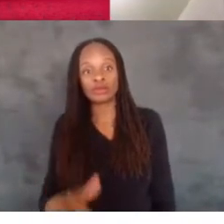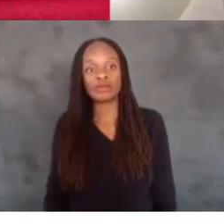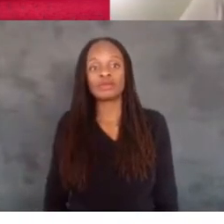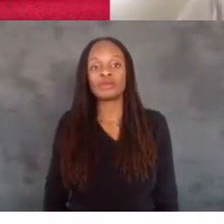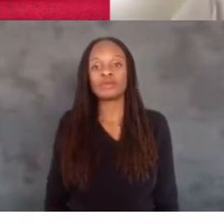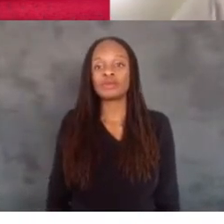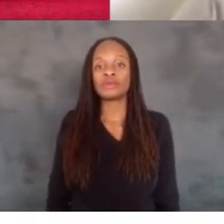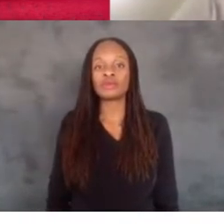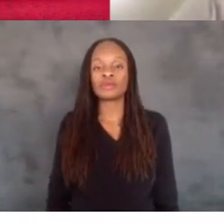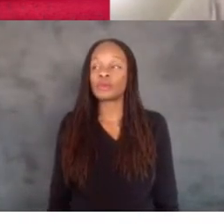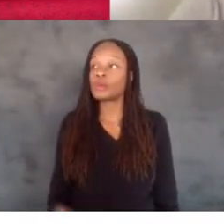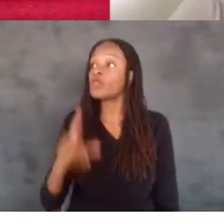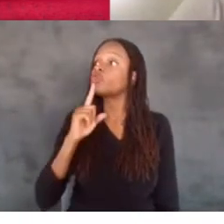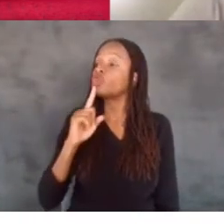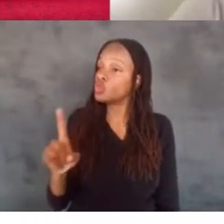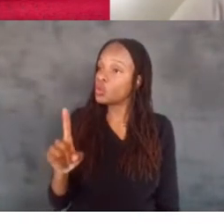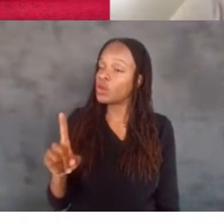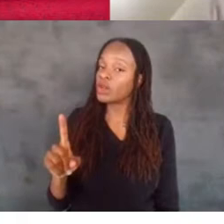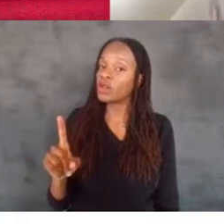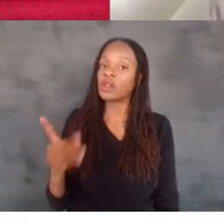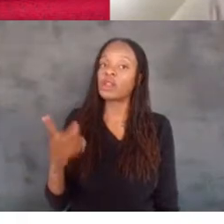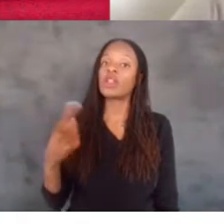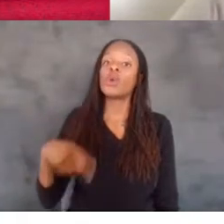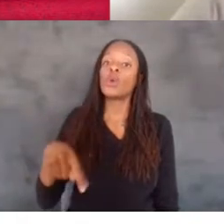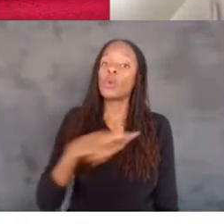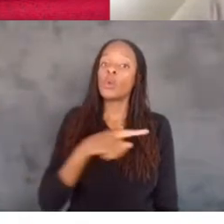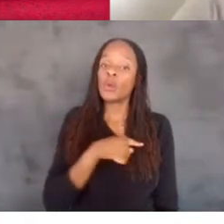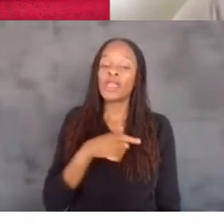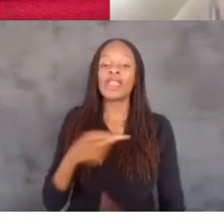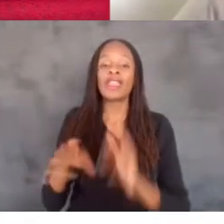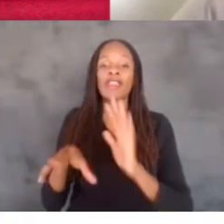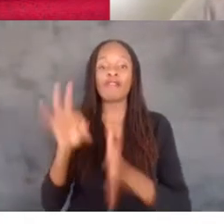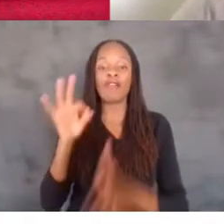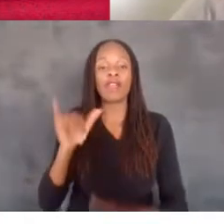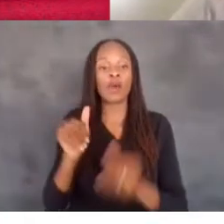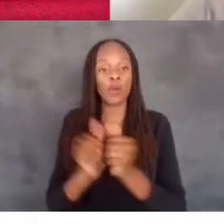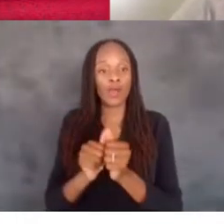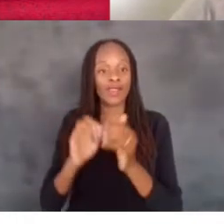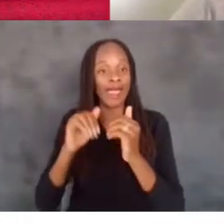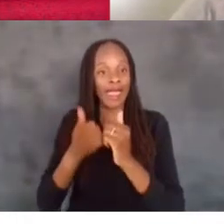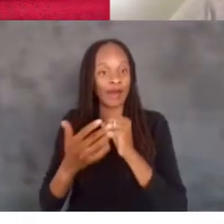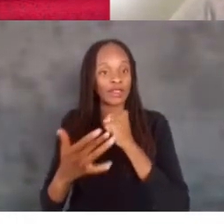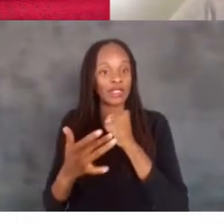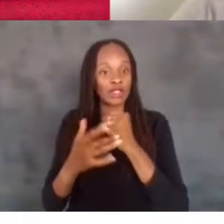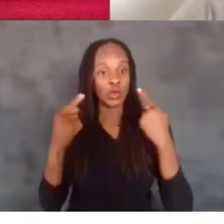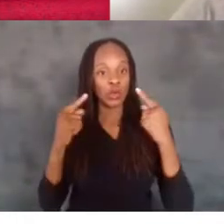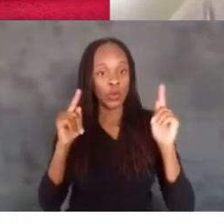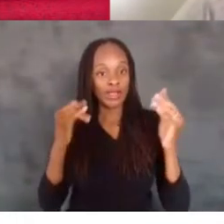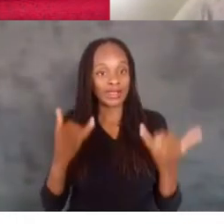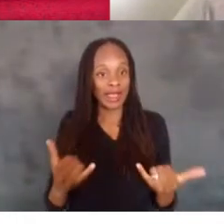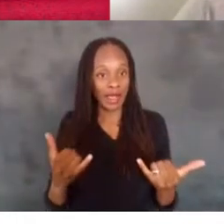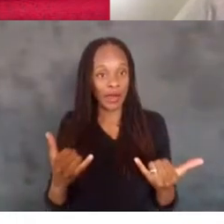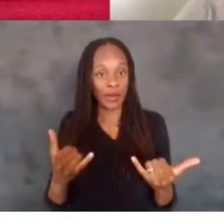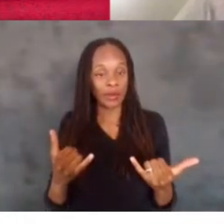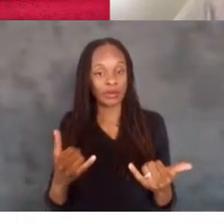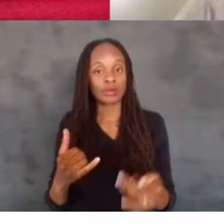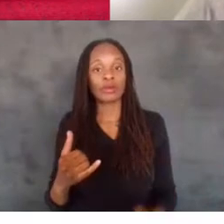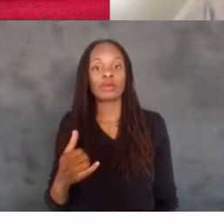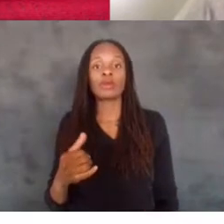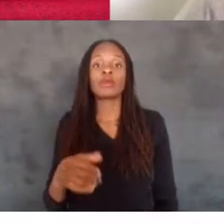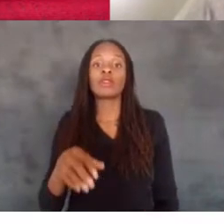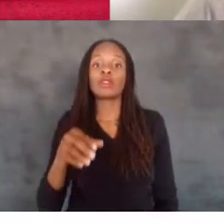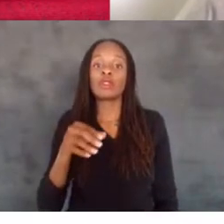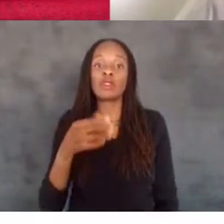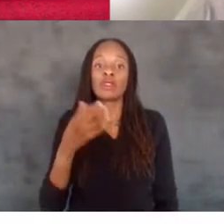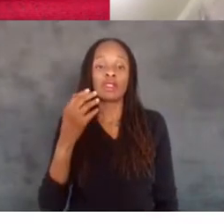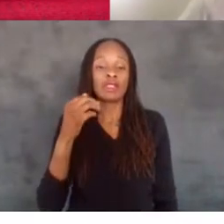Okay. Sure. So we found that with the way technology works now, you have everything you need